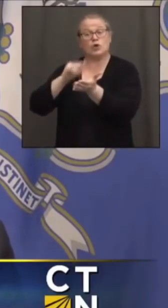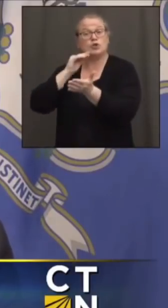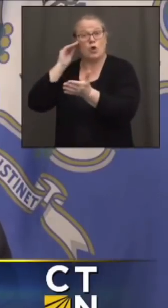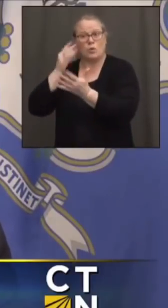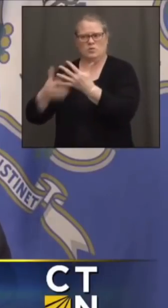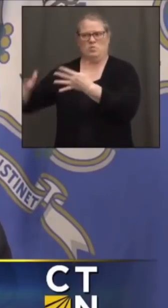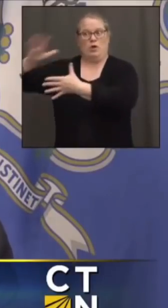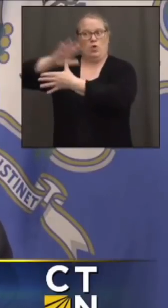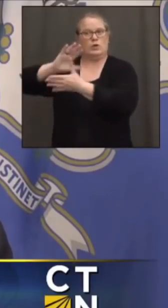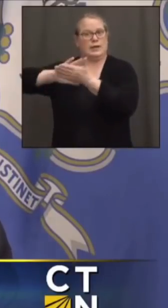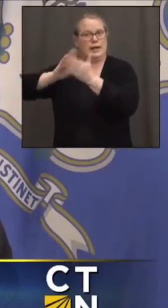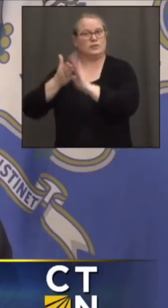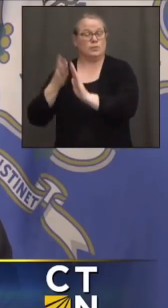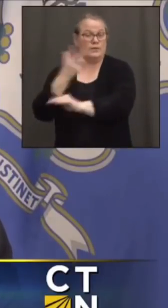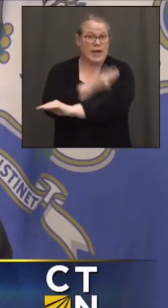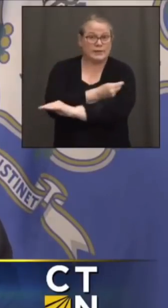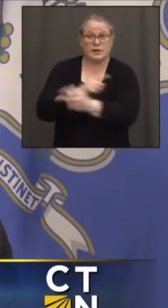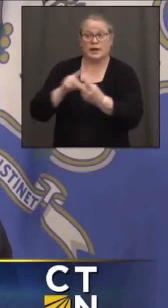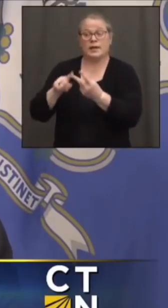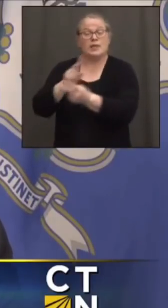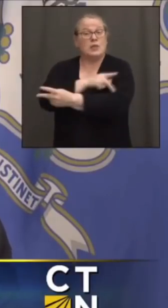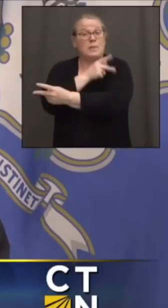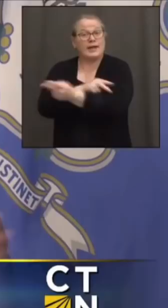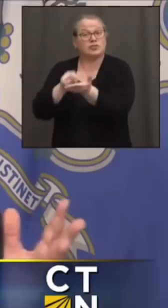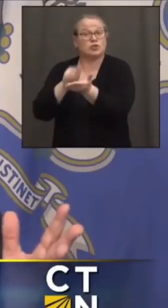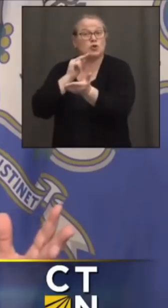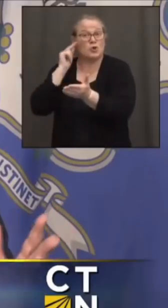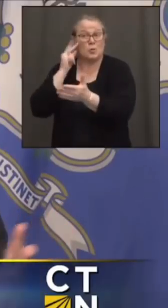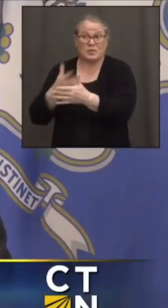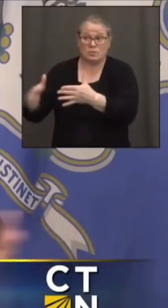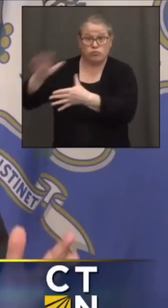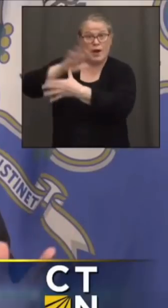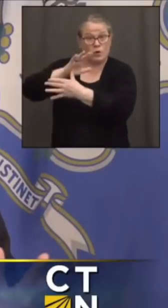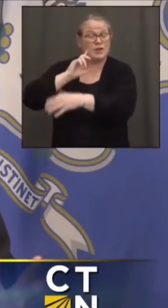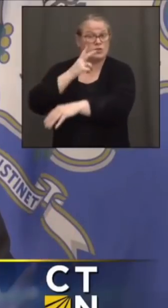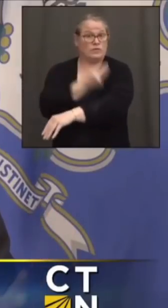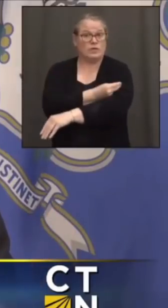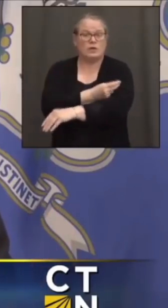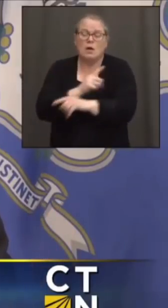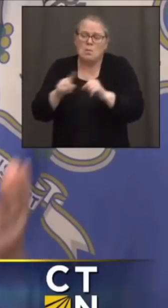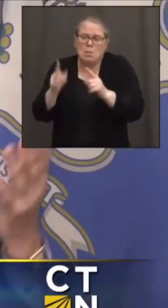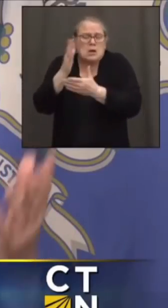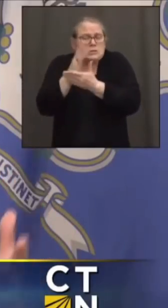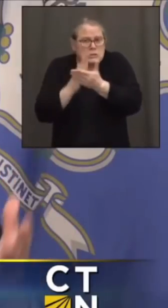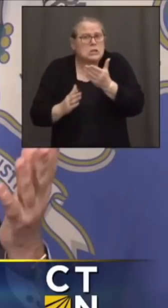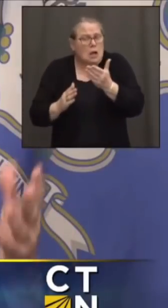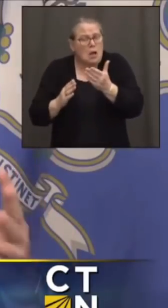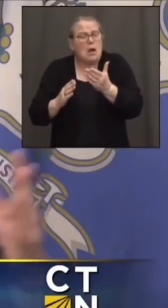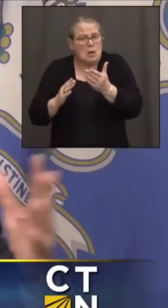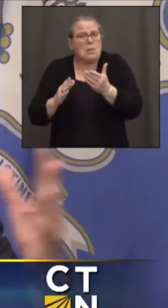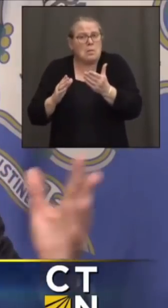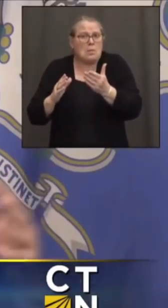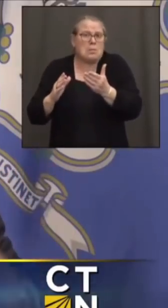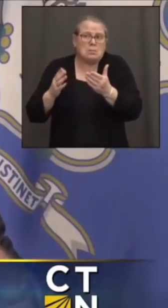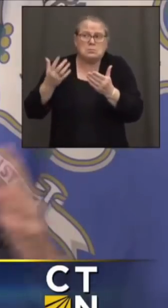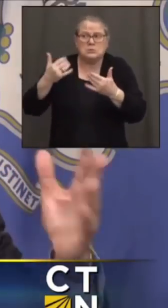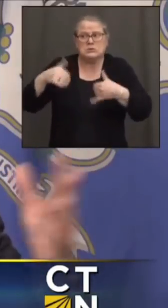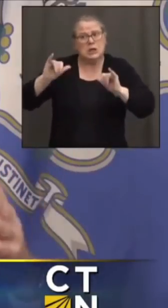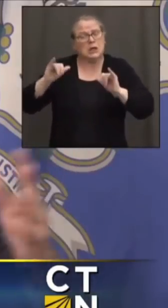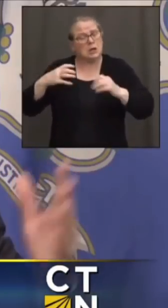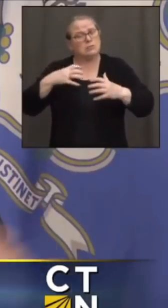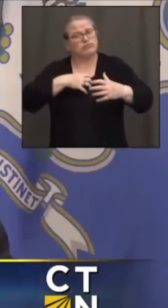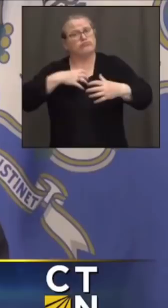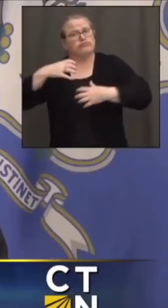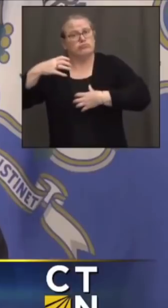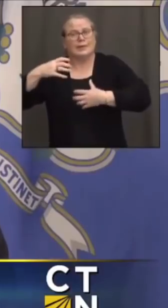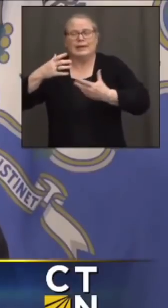patients to get vaccinated. But, look, there were some outliers. There's not a lot of consistency. These are all